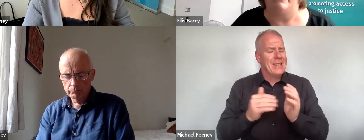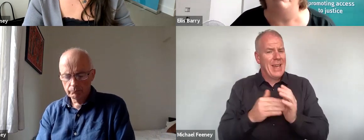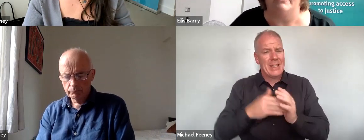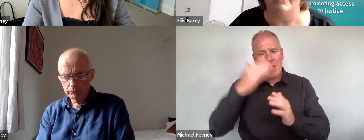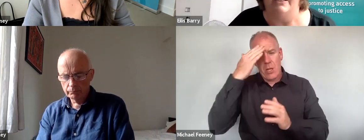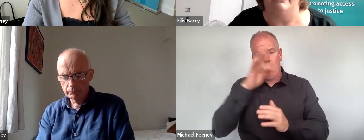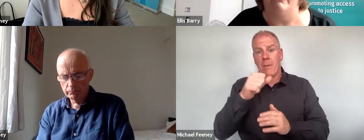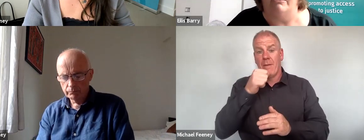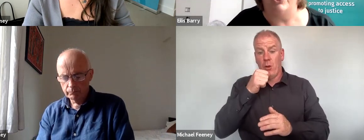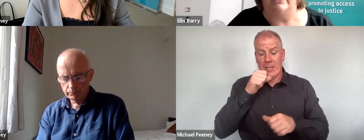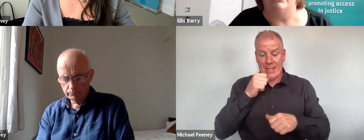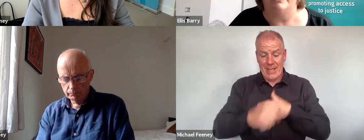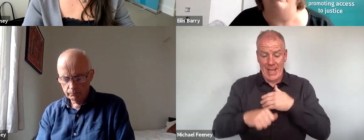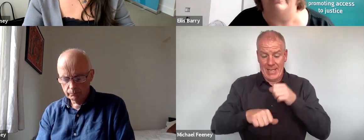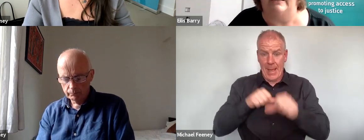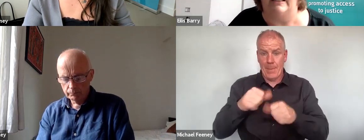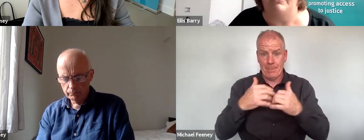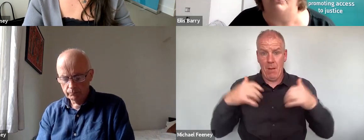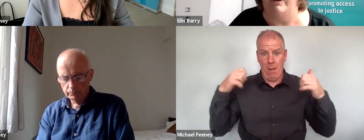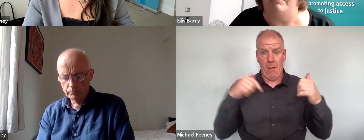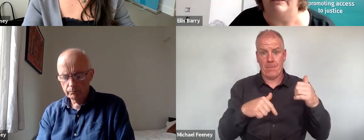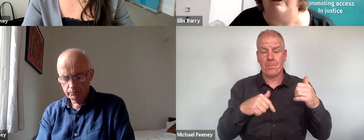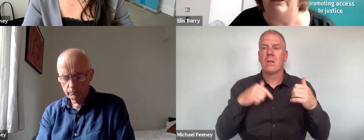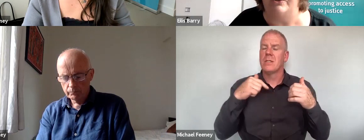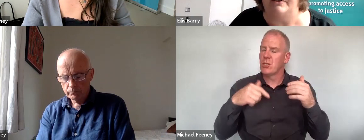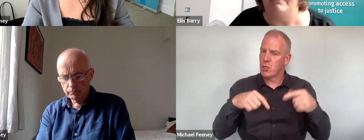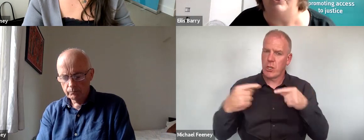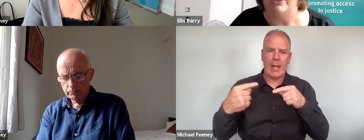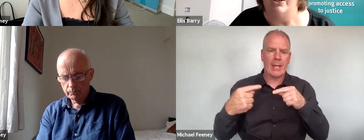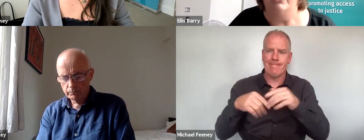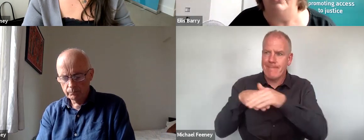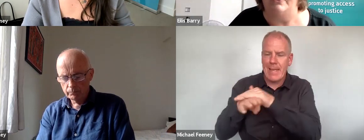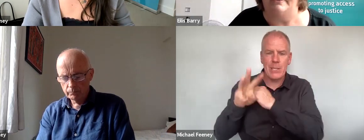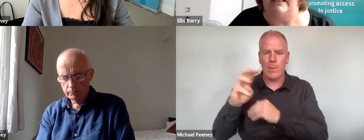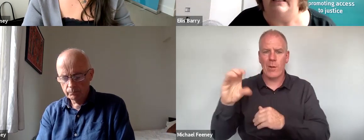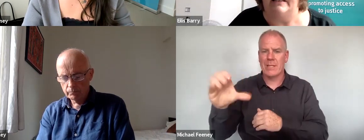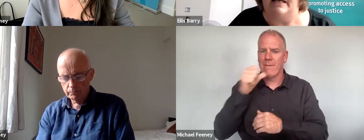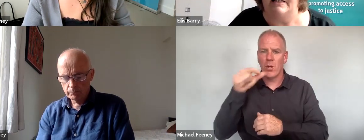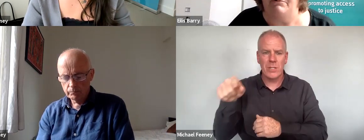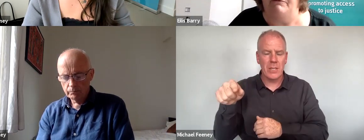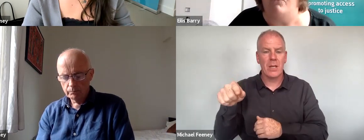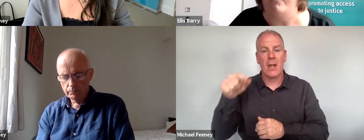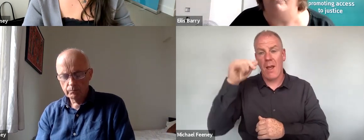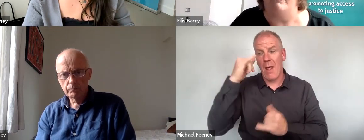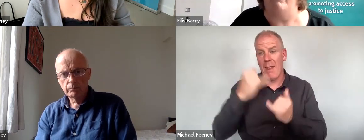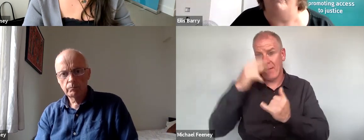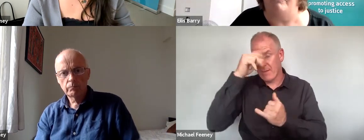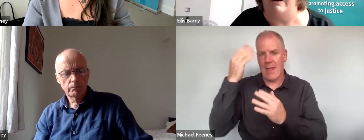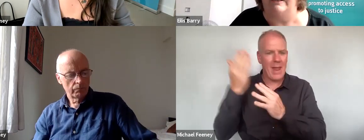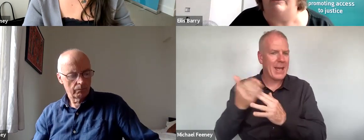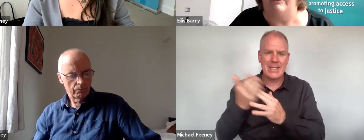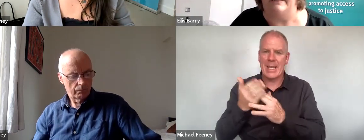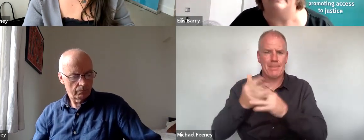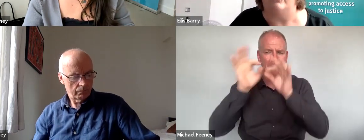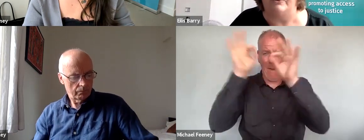day of these seminars that there are challenges in bringing claims to the Workplace Relations Commission, such as the inaccessible form for